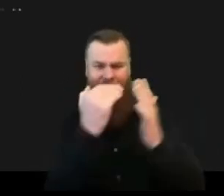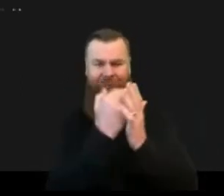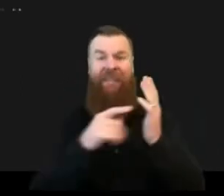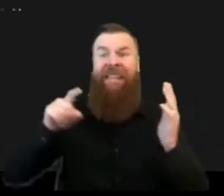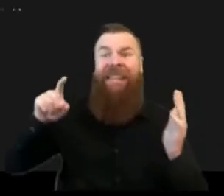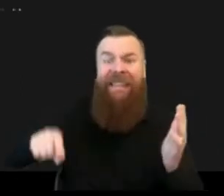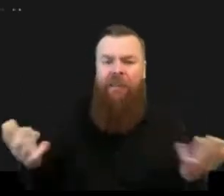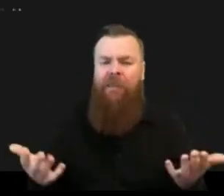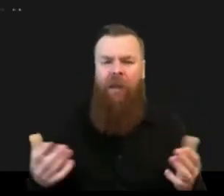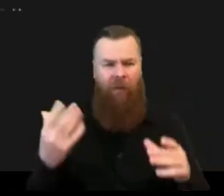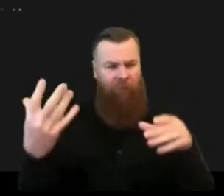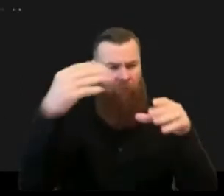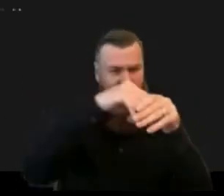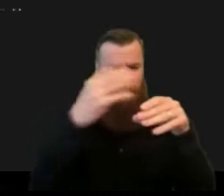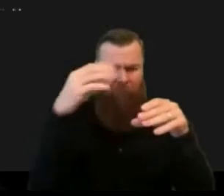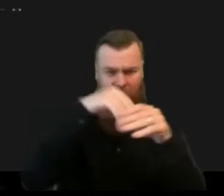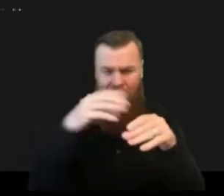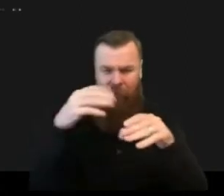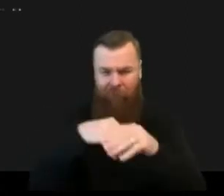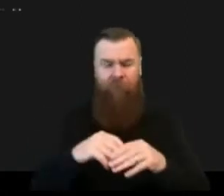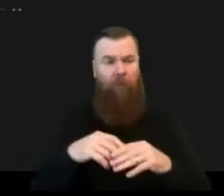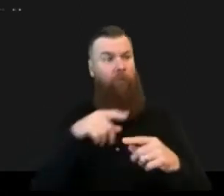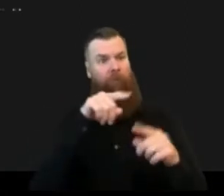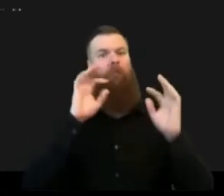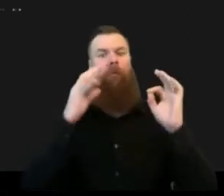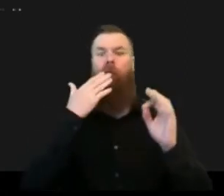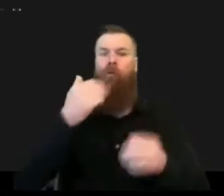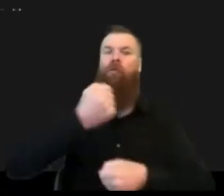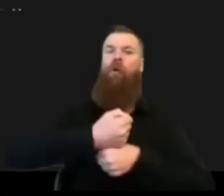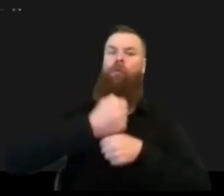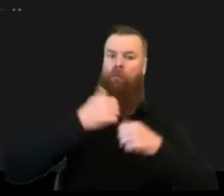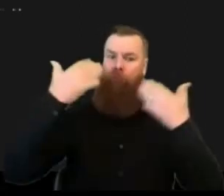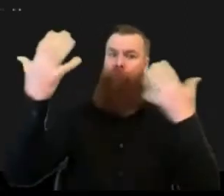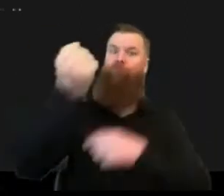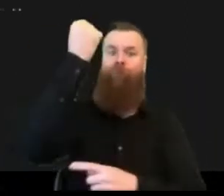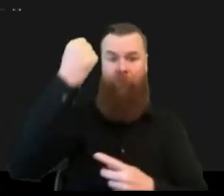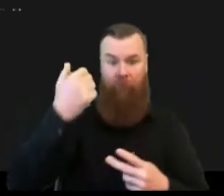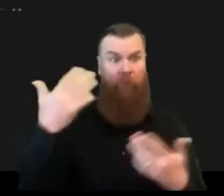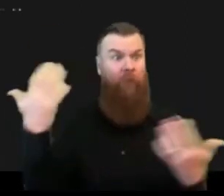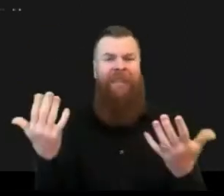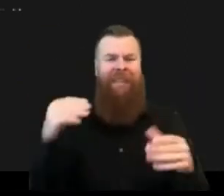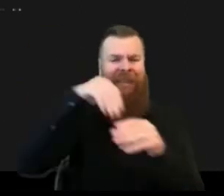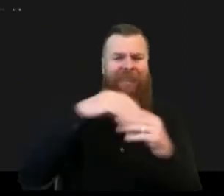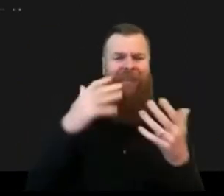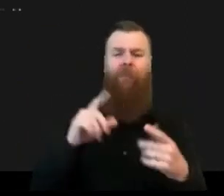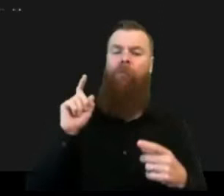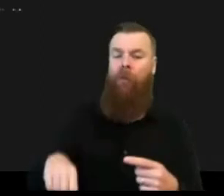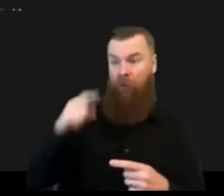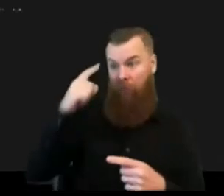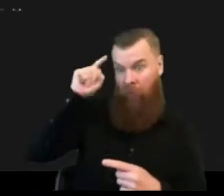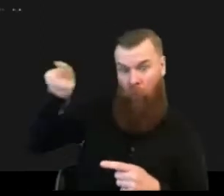by uh organizations in the uh in latin american caribbean region so first of all